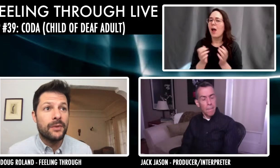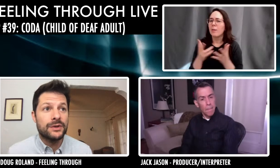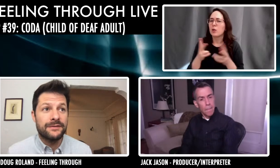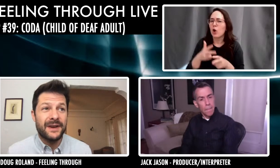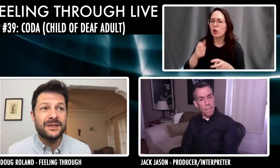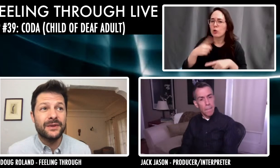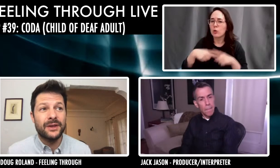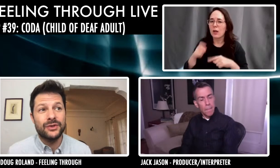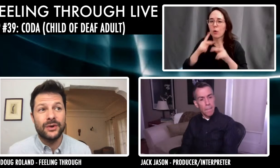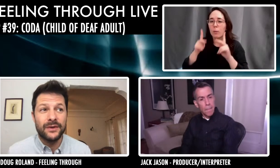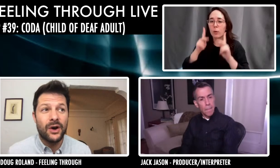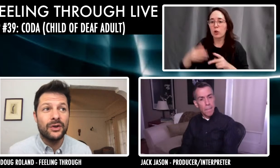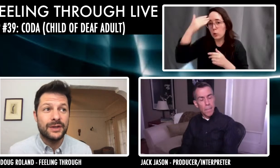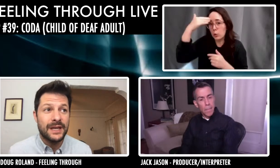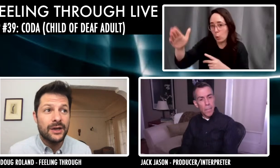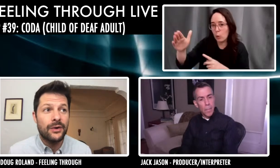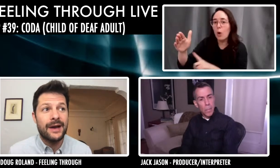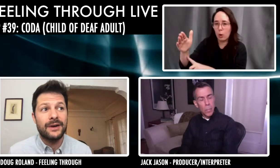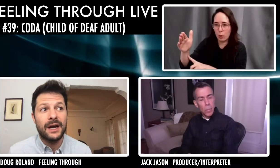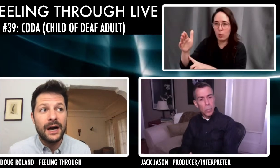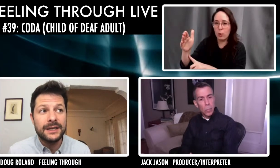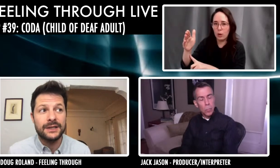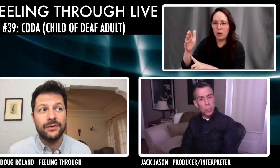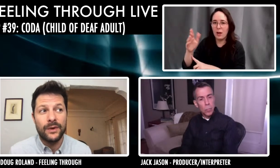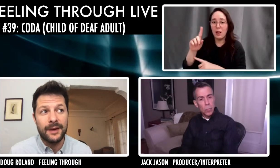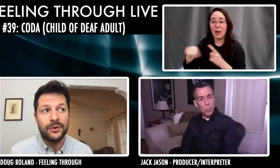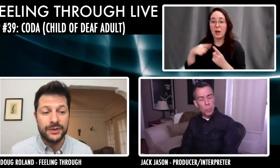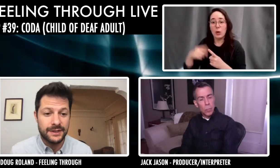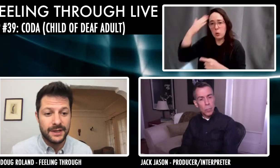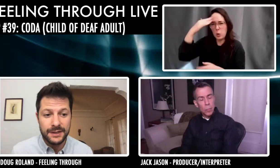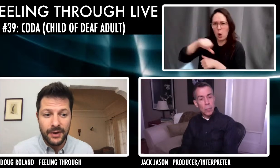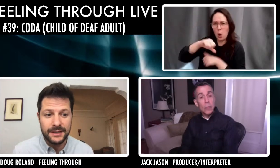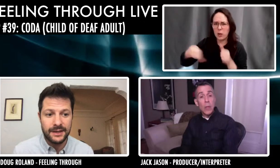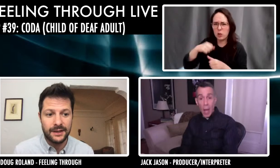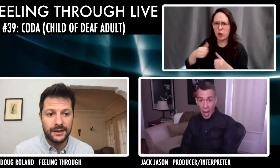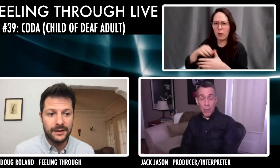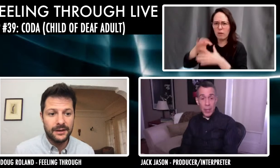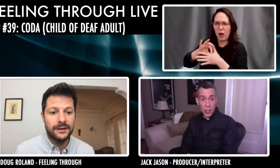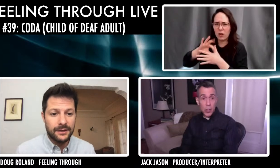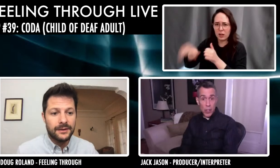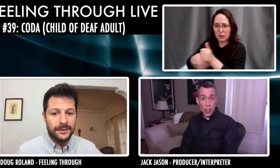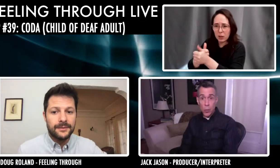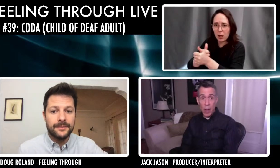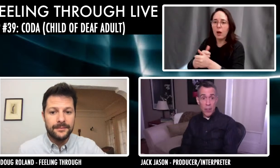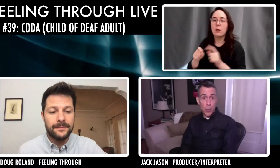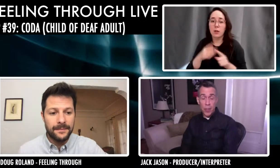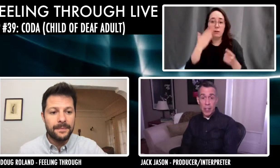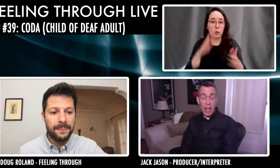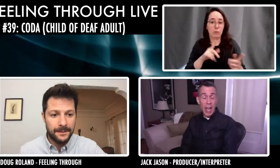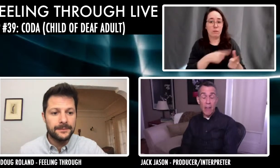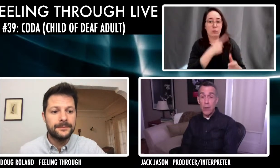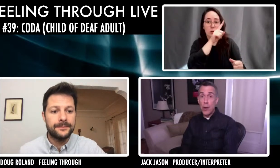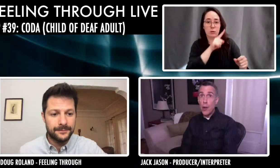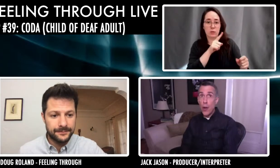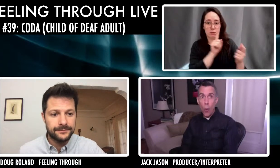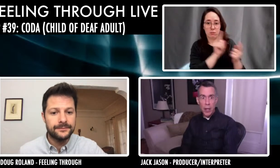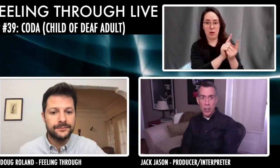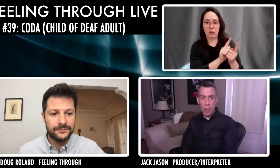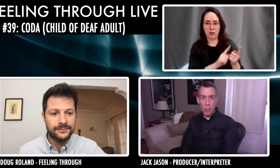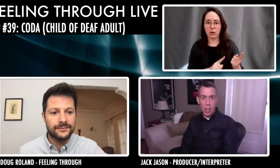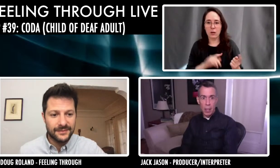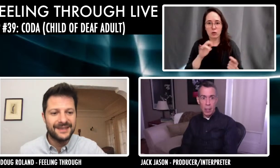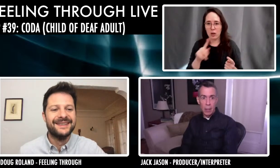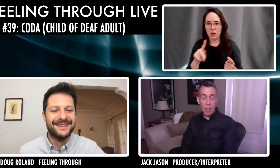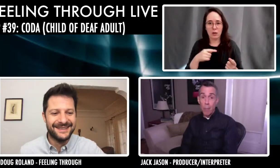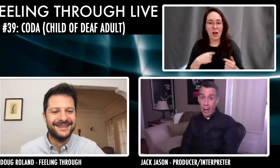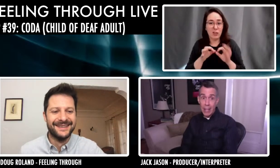works most effectively, you're sort of an alter ego and have a context for what that person is expressing. I've been in situations where I've interpreted things and I have no idea